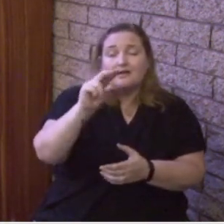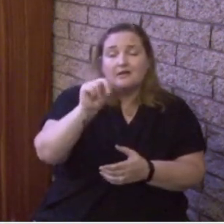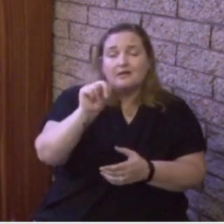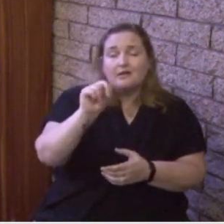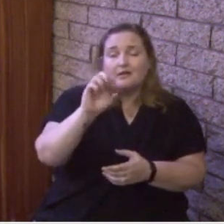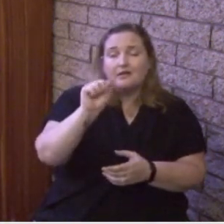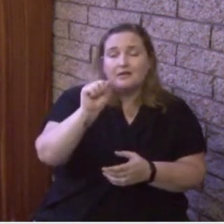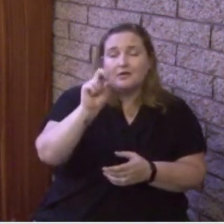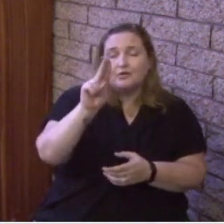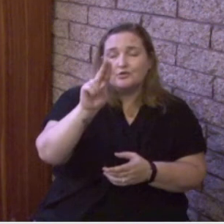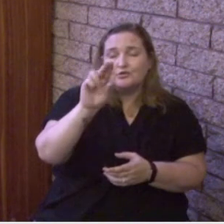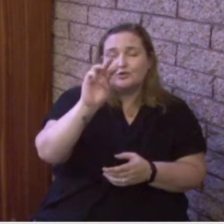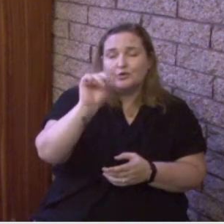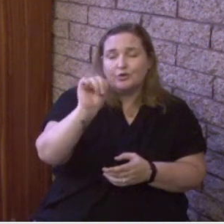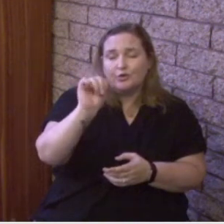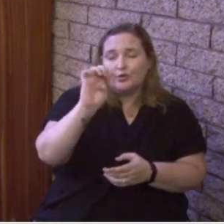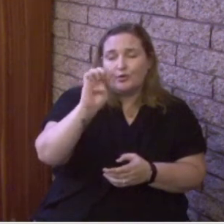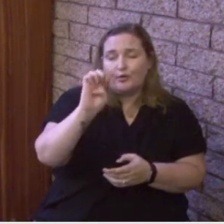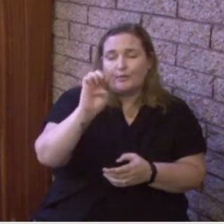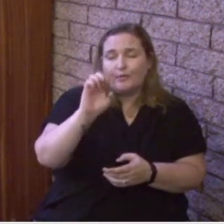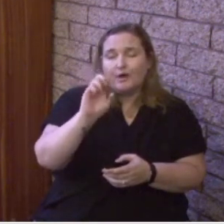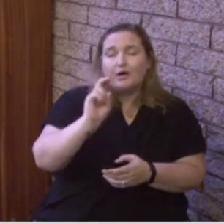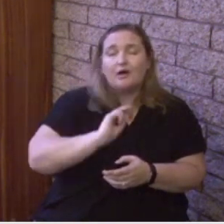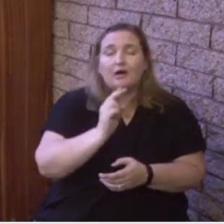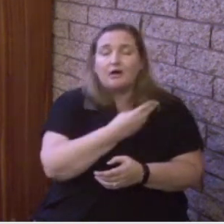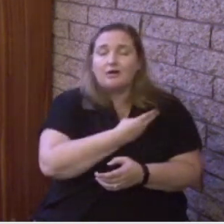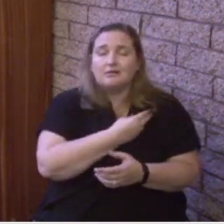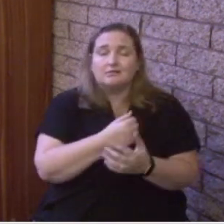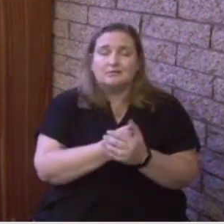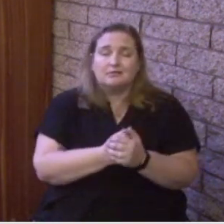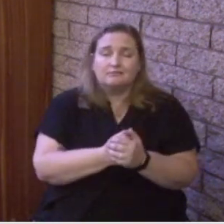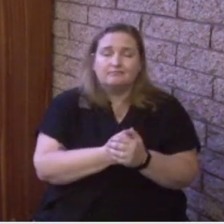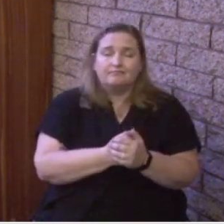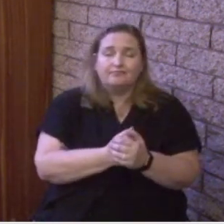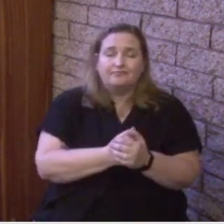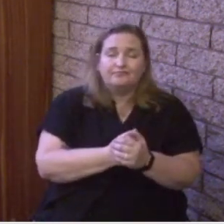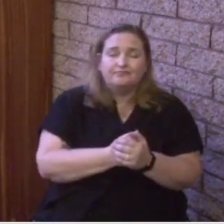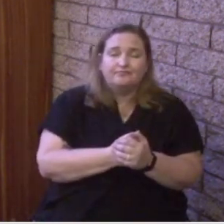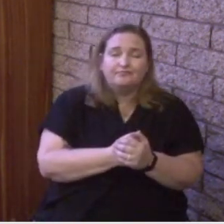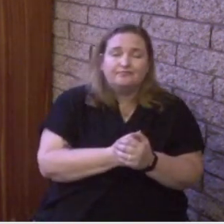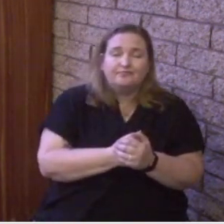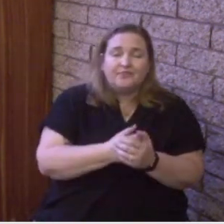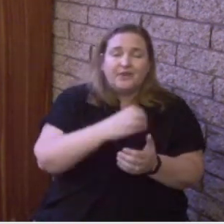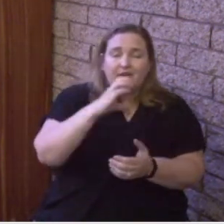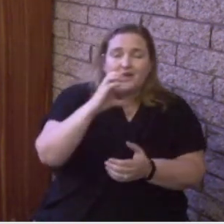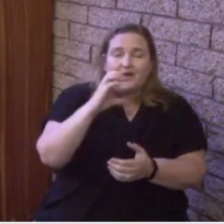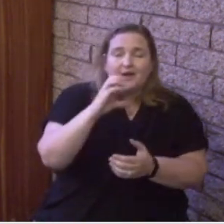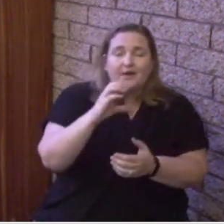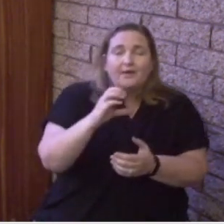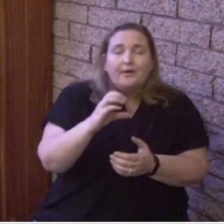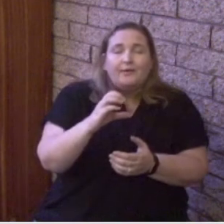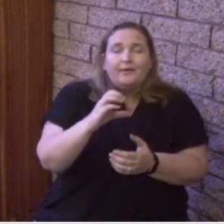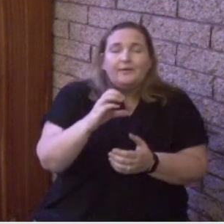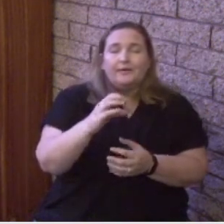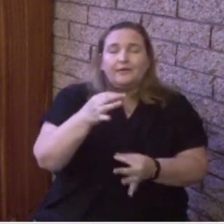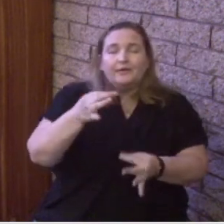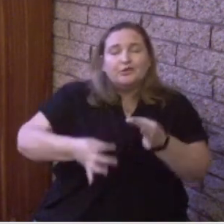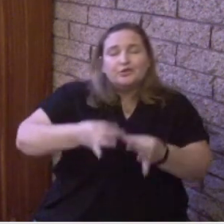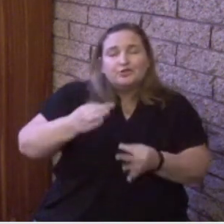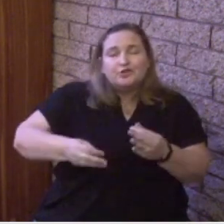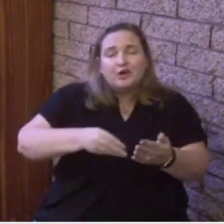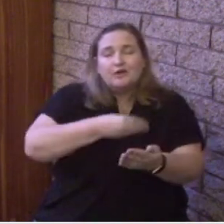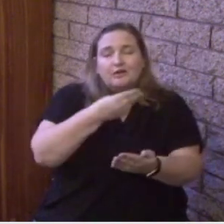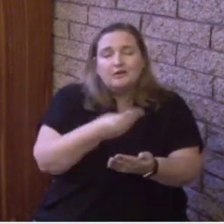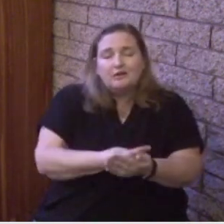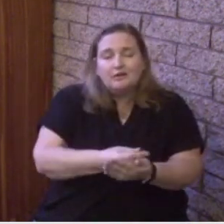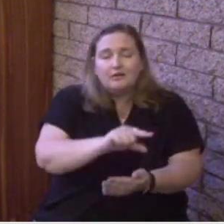just as Your Scripture teaches. Consume us, convict us of our sins, ask and encourage us to ask for forgiveness for